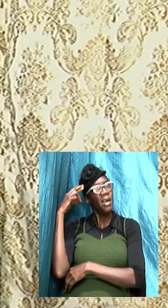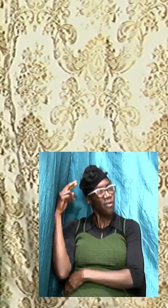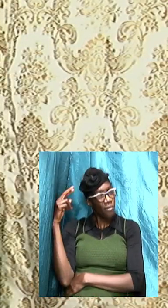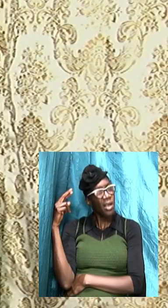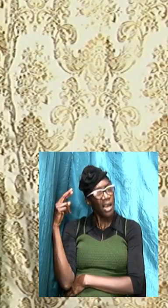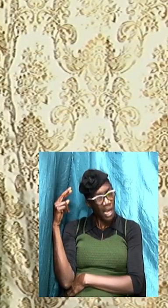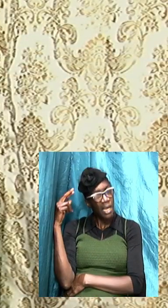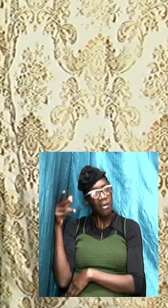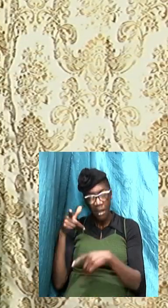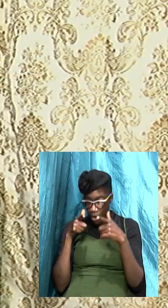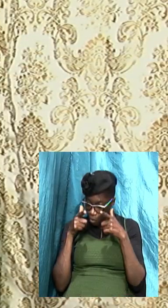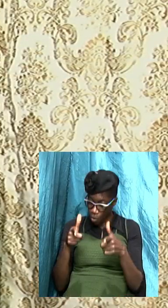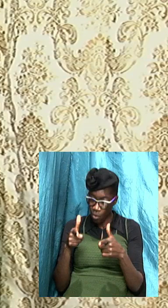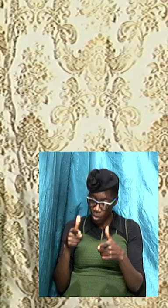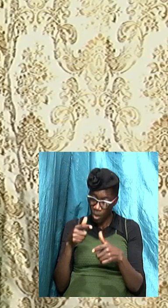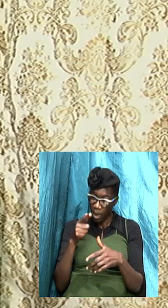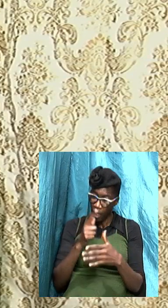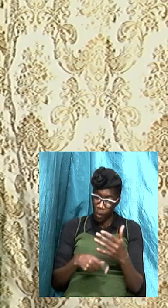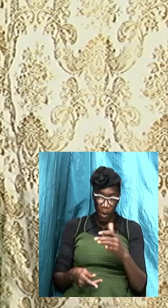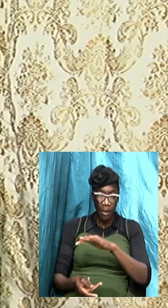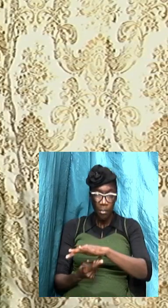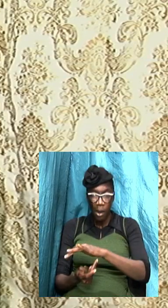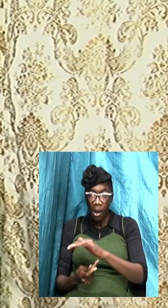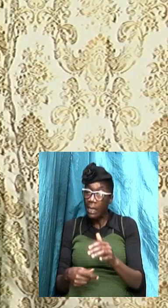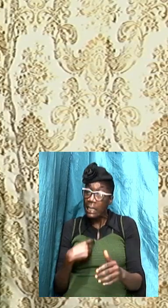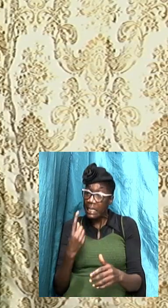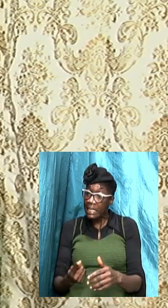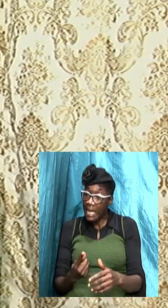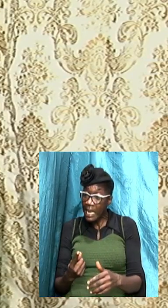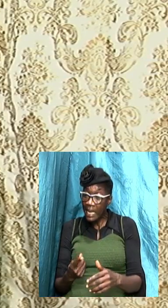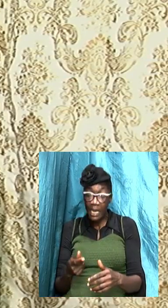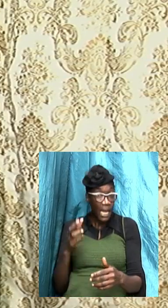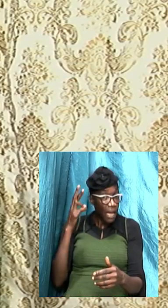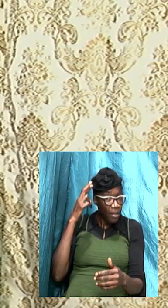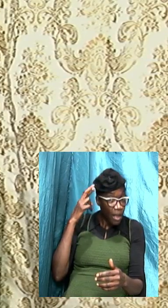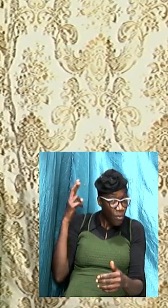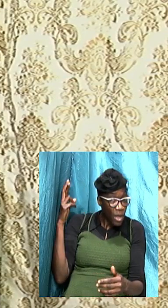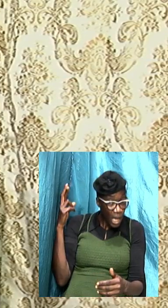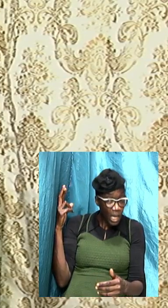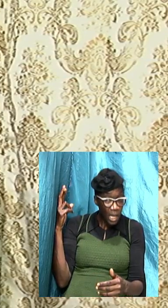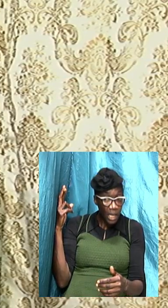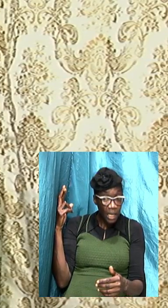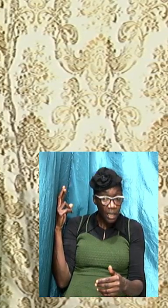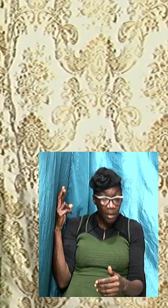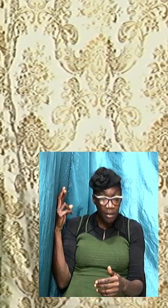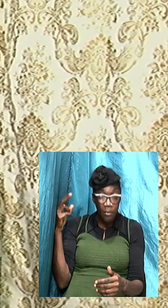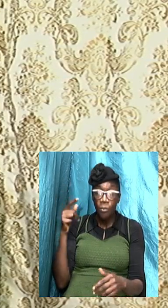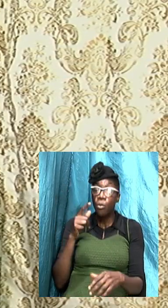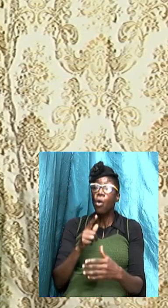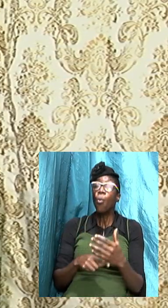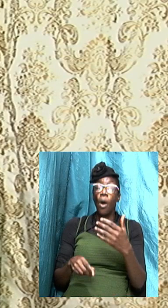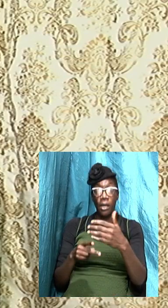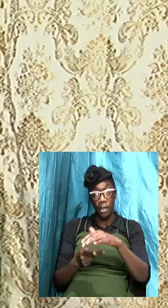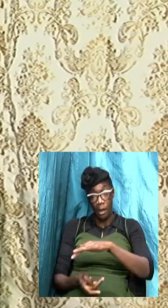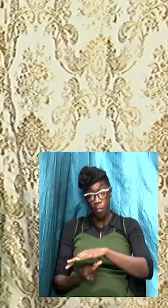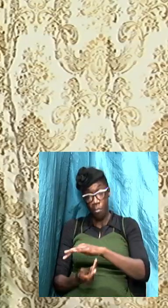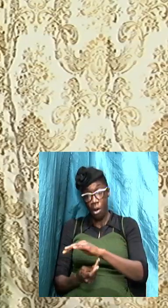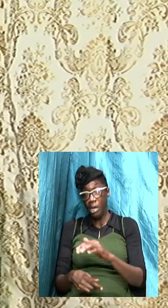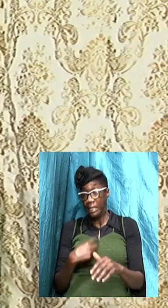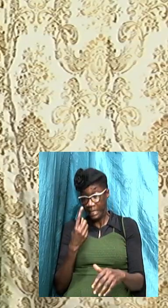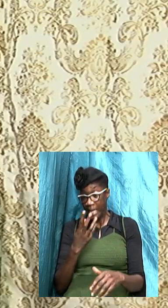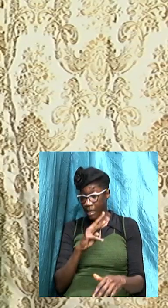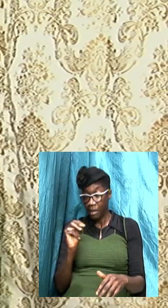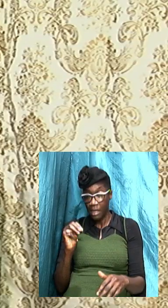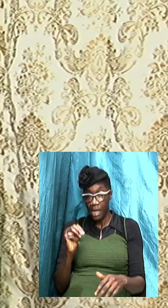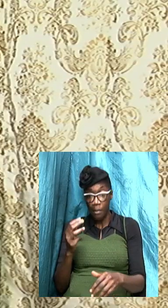what Paul was saying and they recognized that what Paul was saying to them the authority